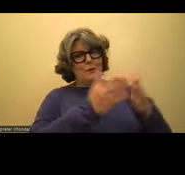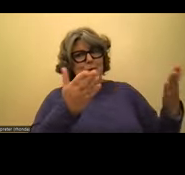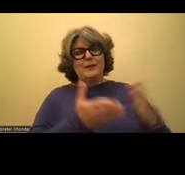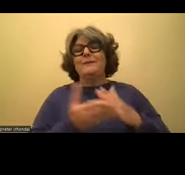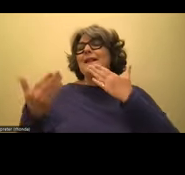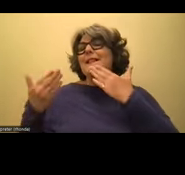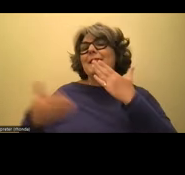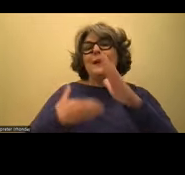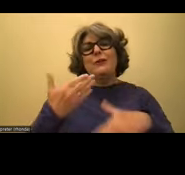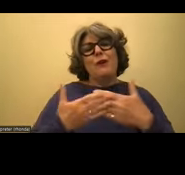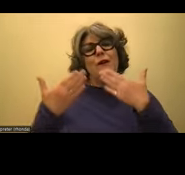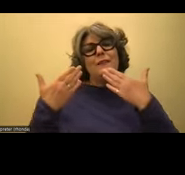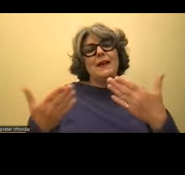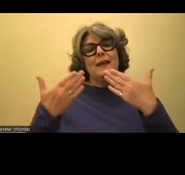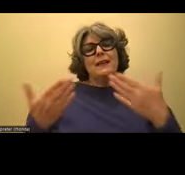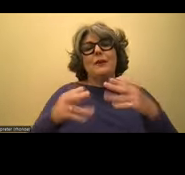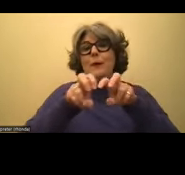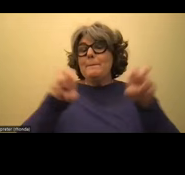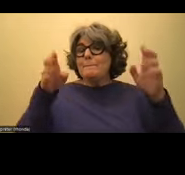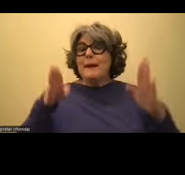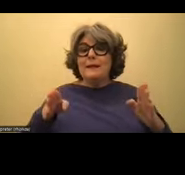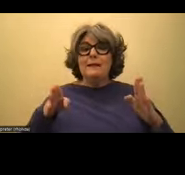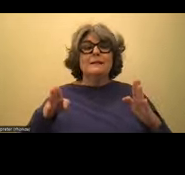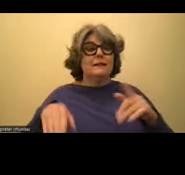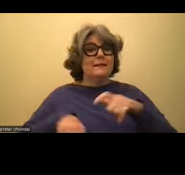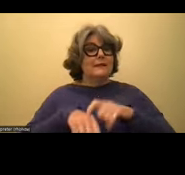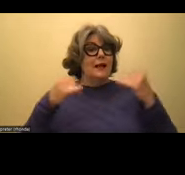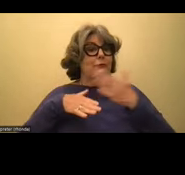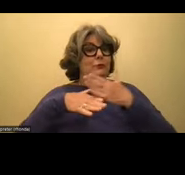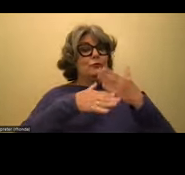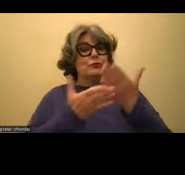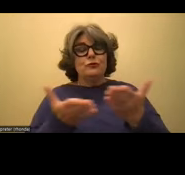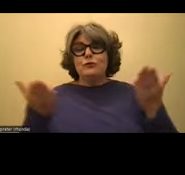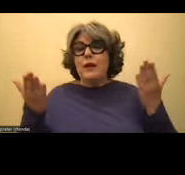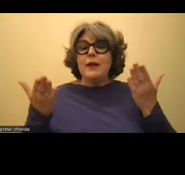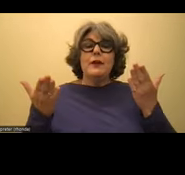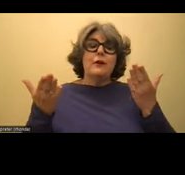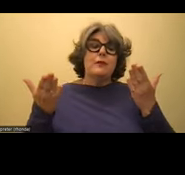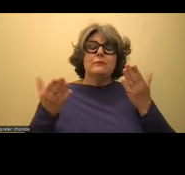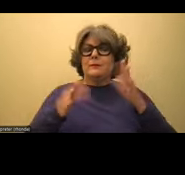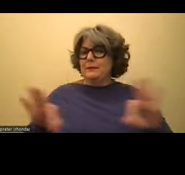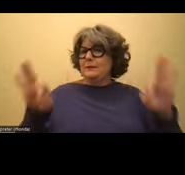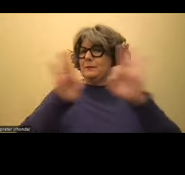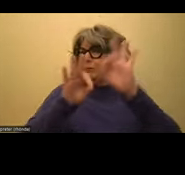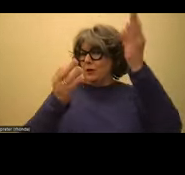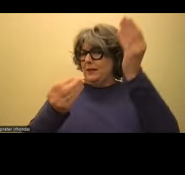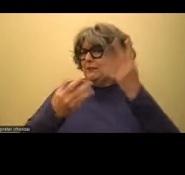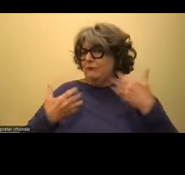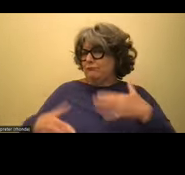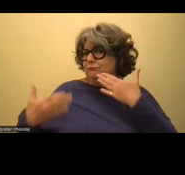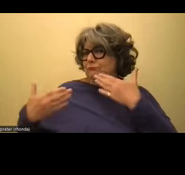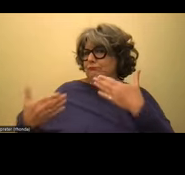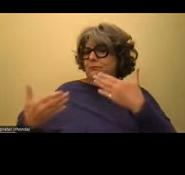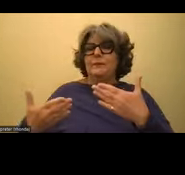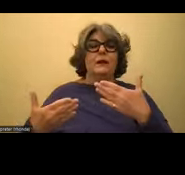Thank you all so much. Thank you, panelists, for spending the time to share with us such valuable information. I know